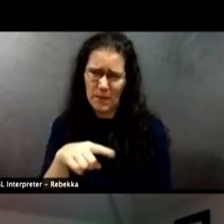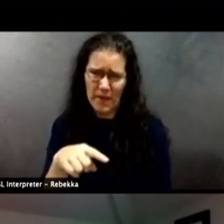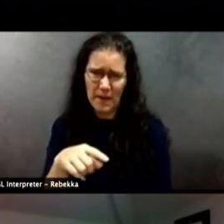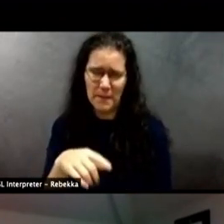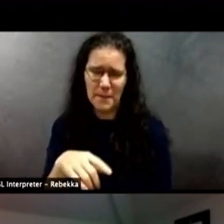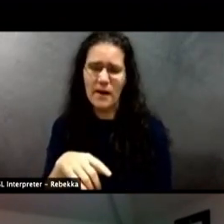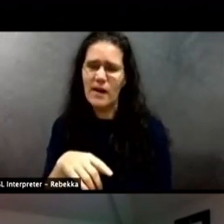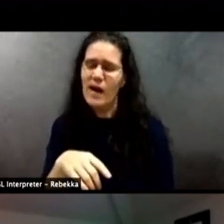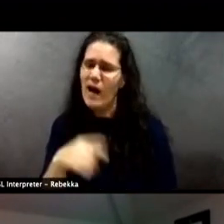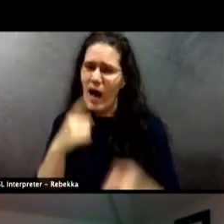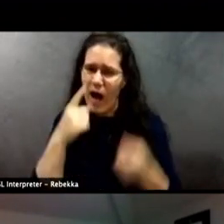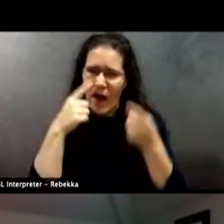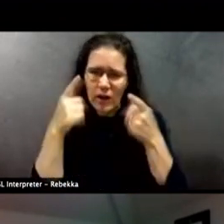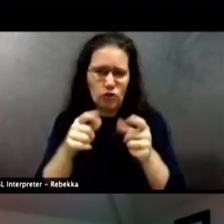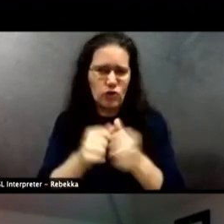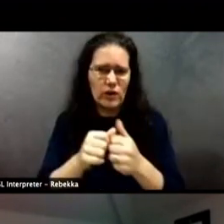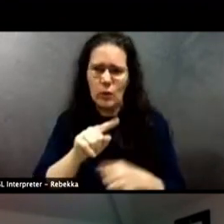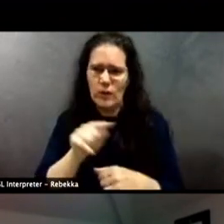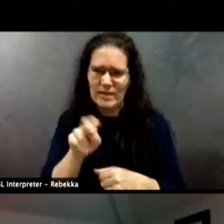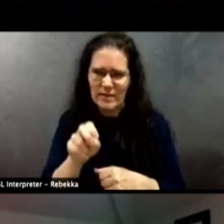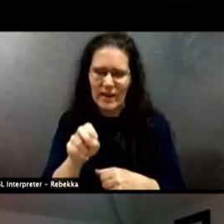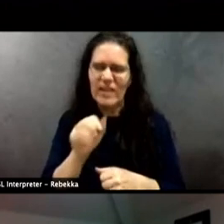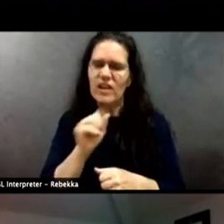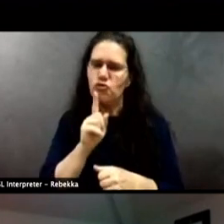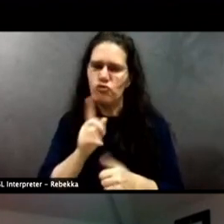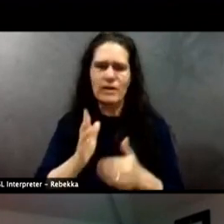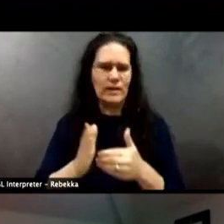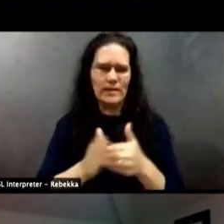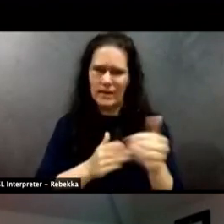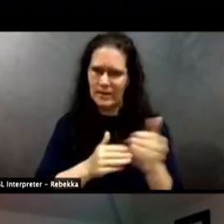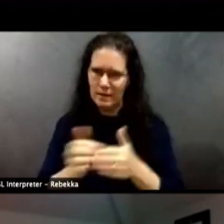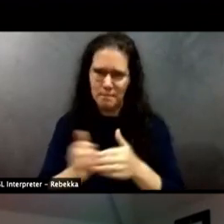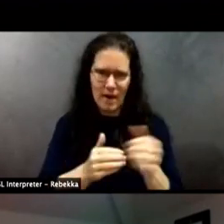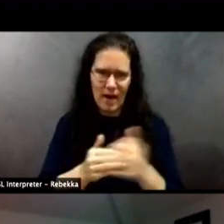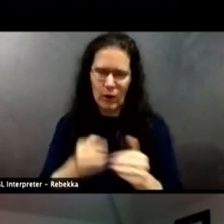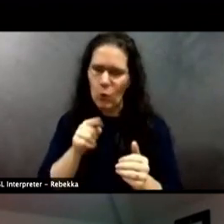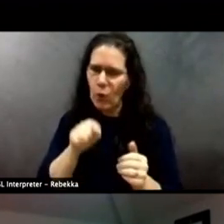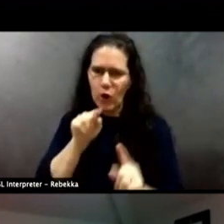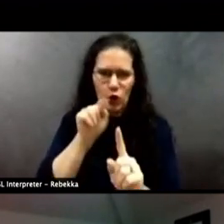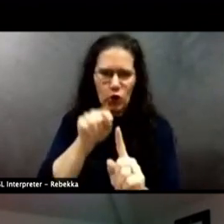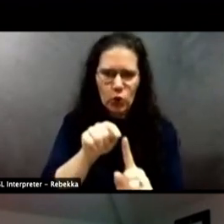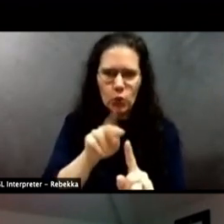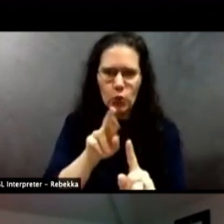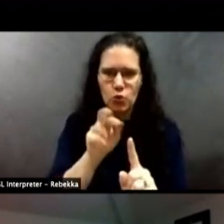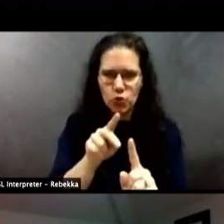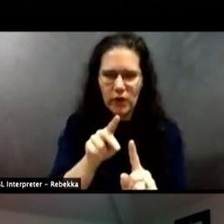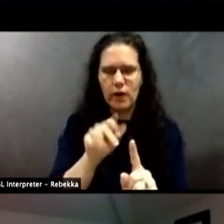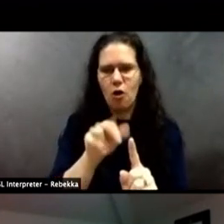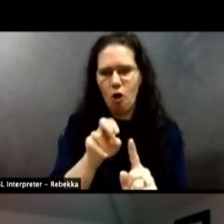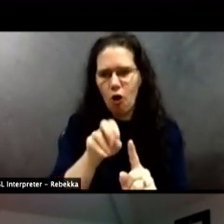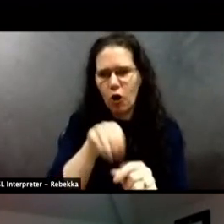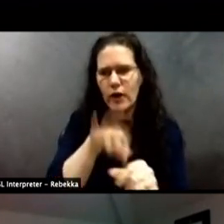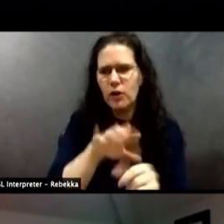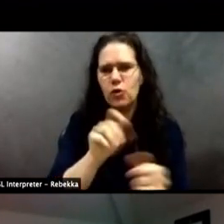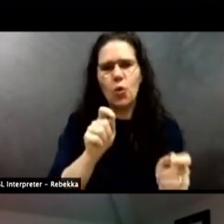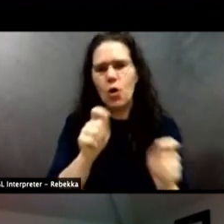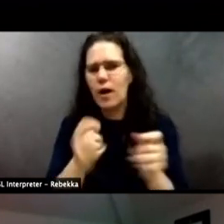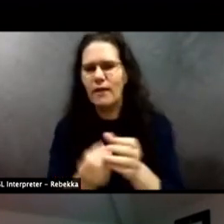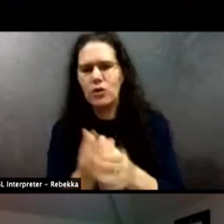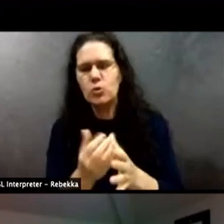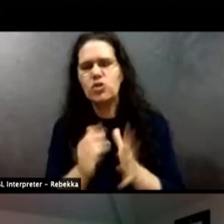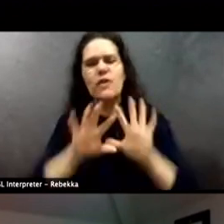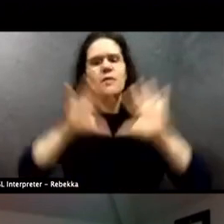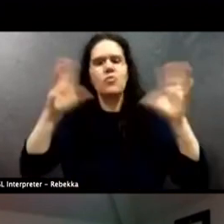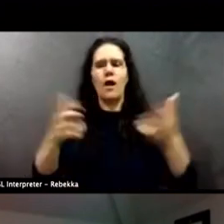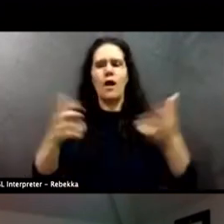with Zane. It's irrelevant where you are, Rick, in your evolution. This is larger than you. But